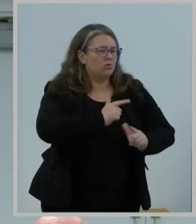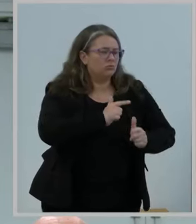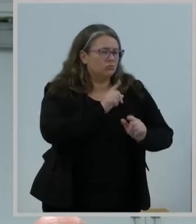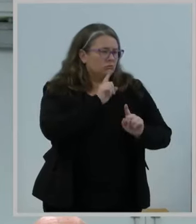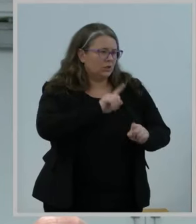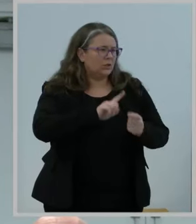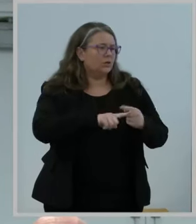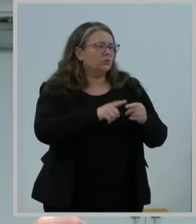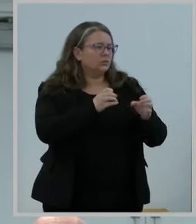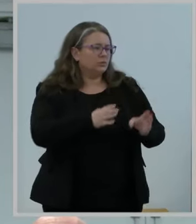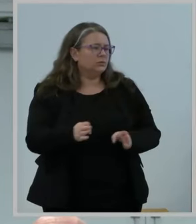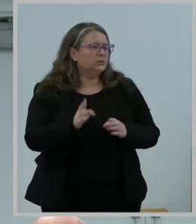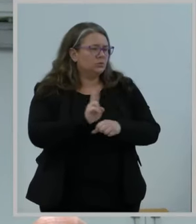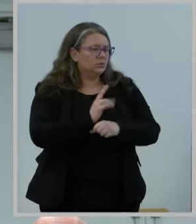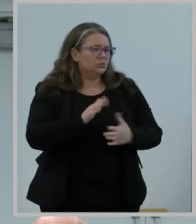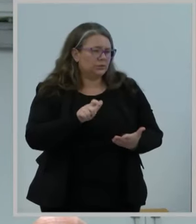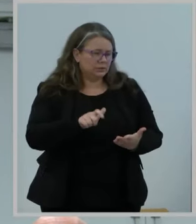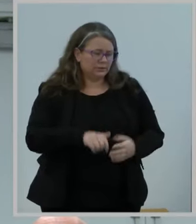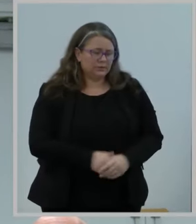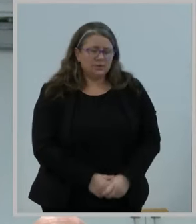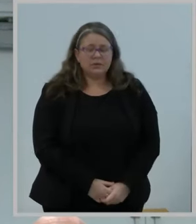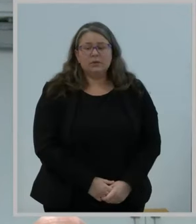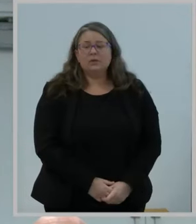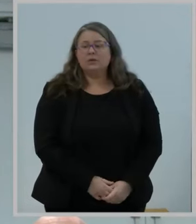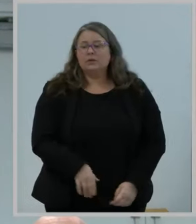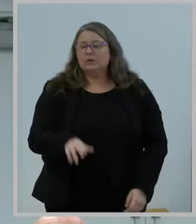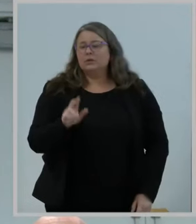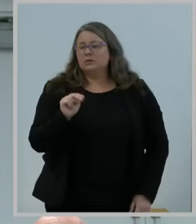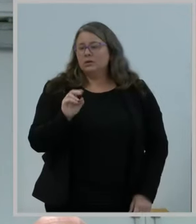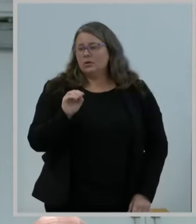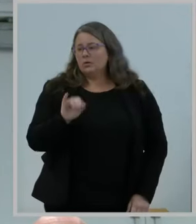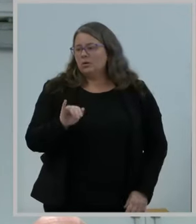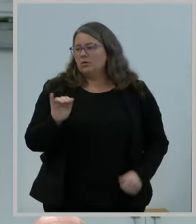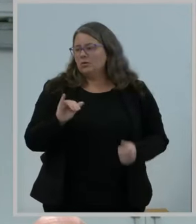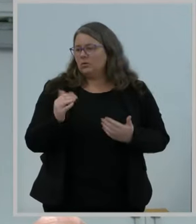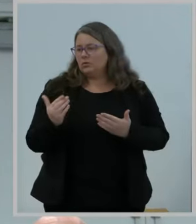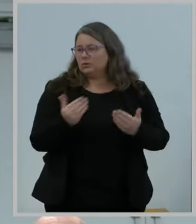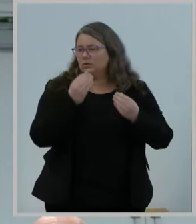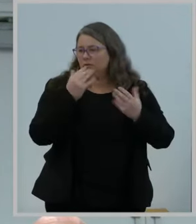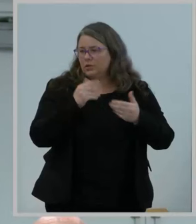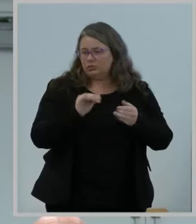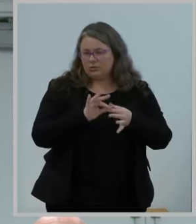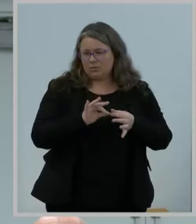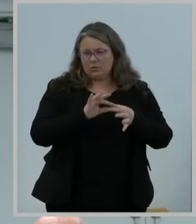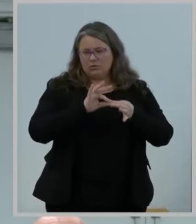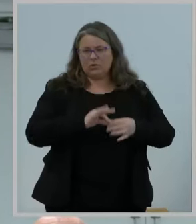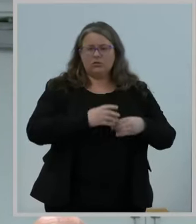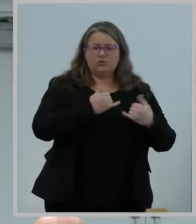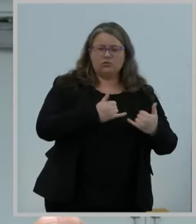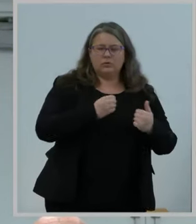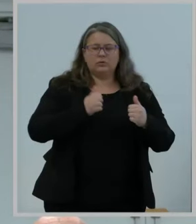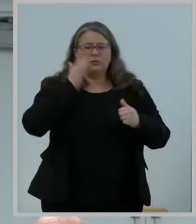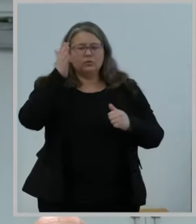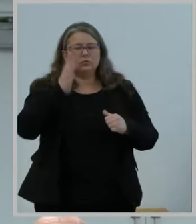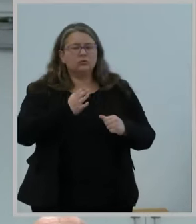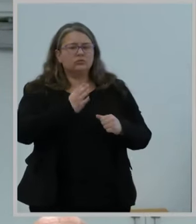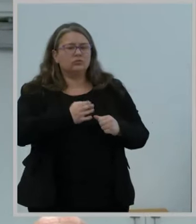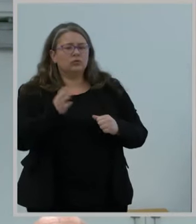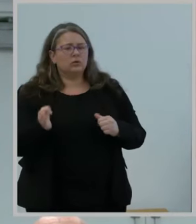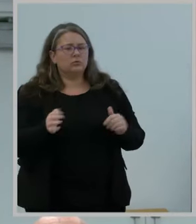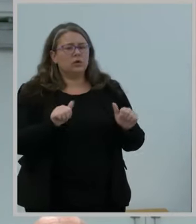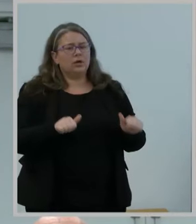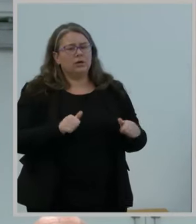The NOI would also seek information and comment on current and future broadband-enabled health technologies,